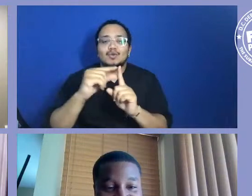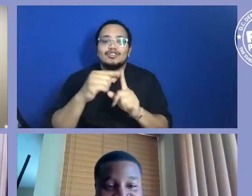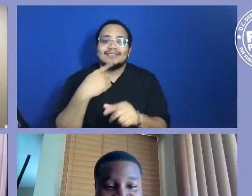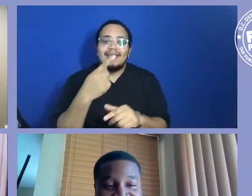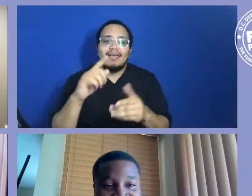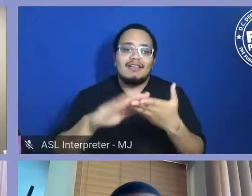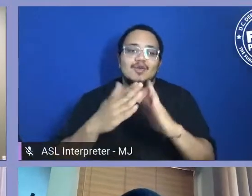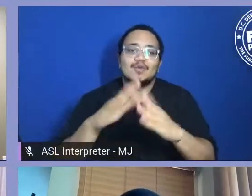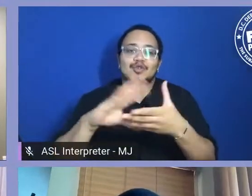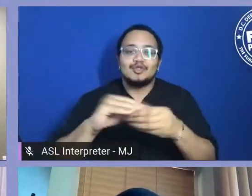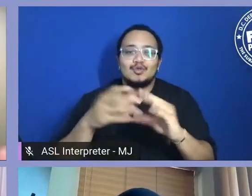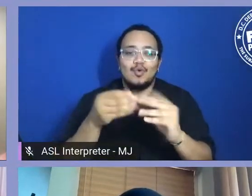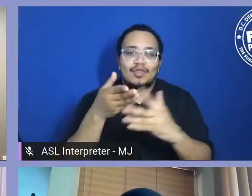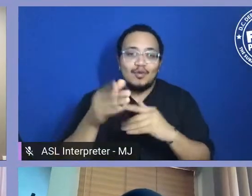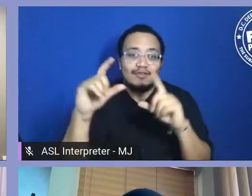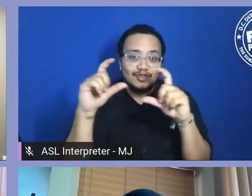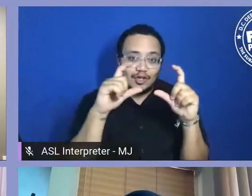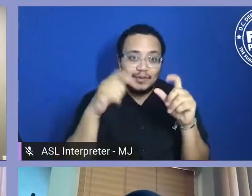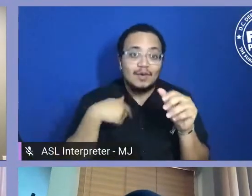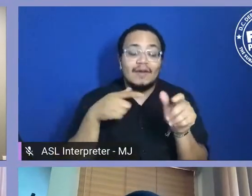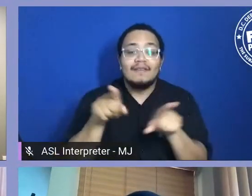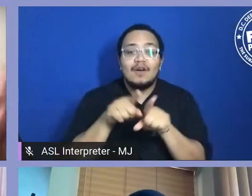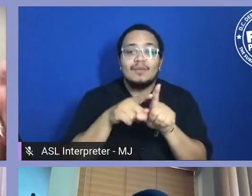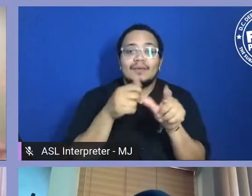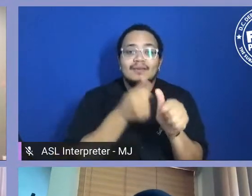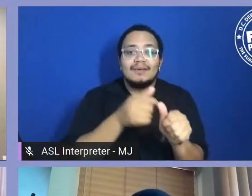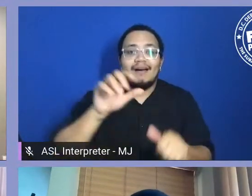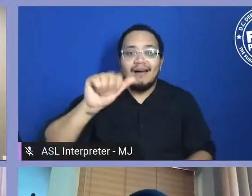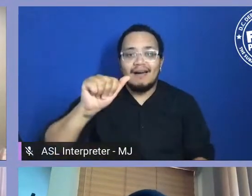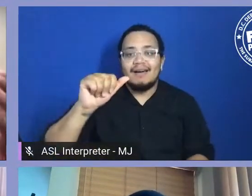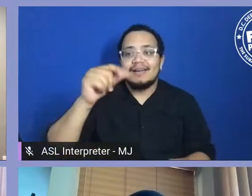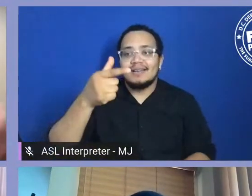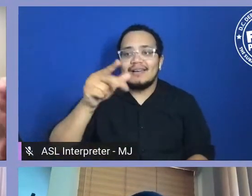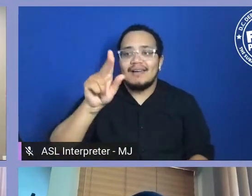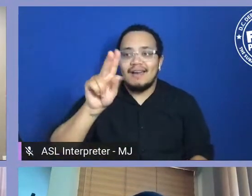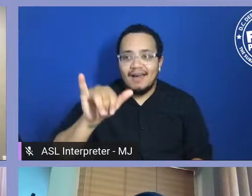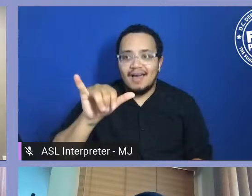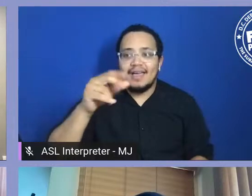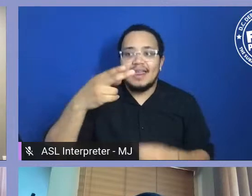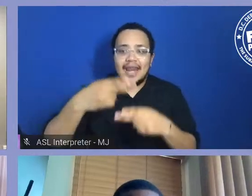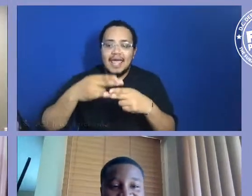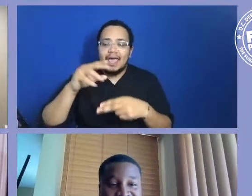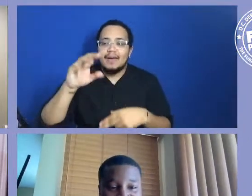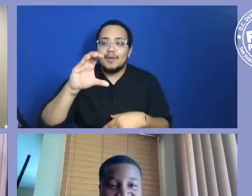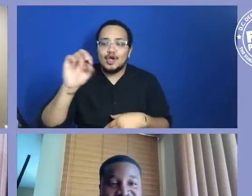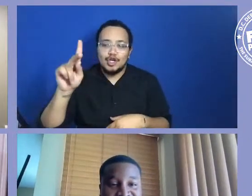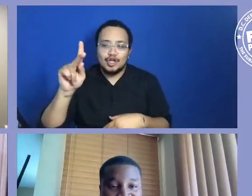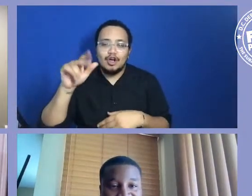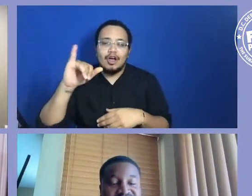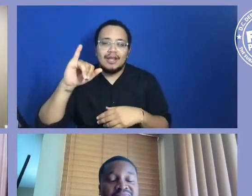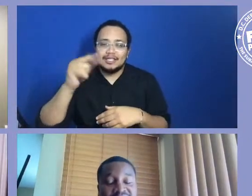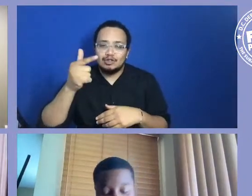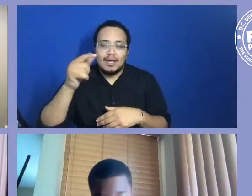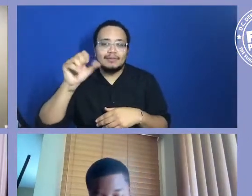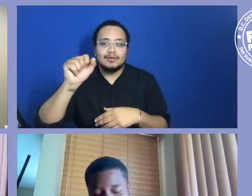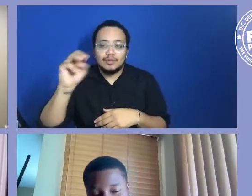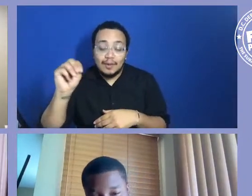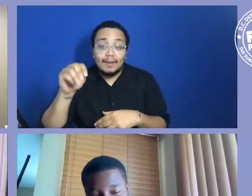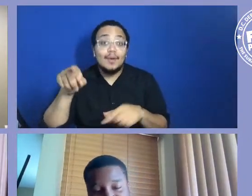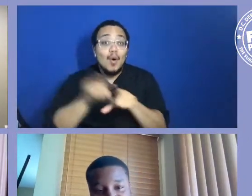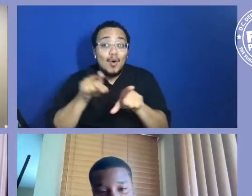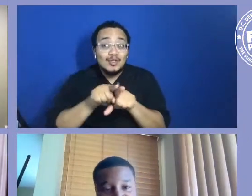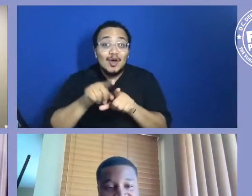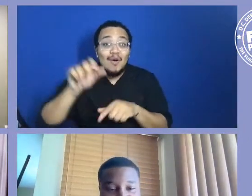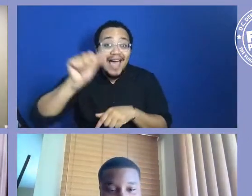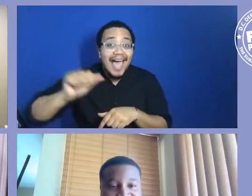you can follow me at a guy named Cook on all social media platforms. But also, don't forget to follow the Funk Parade at DC Funk Parade. Please